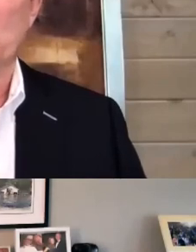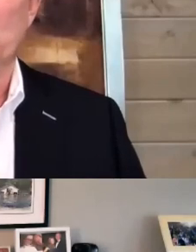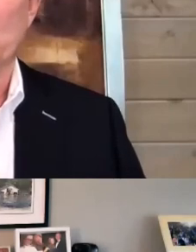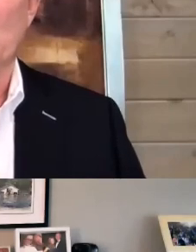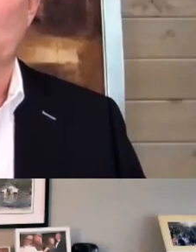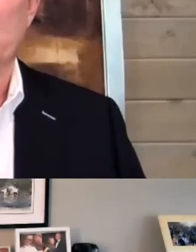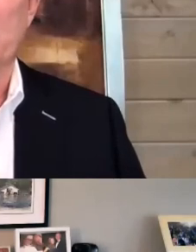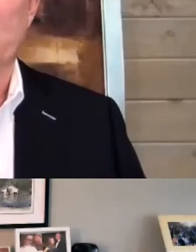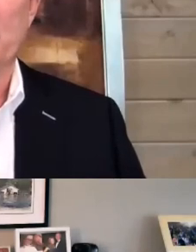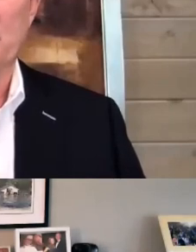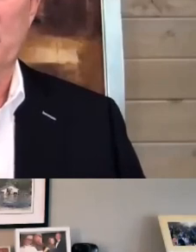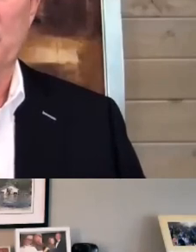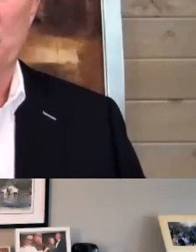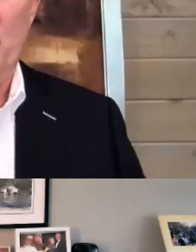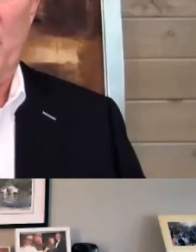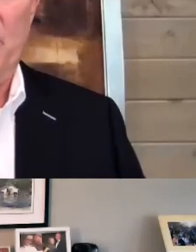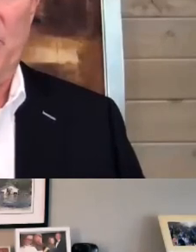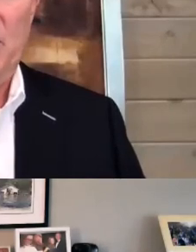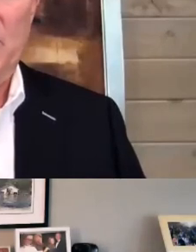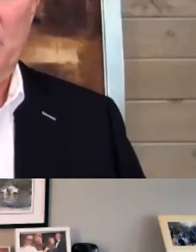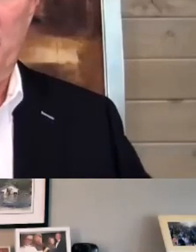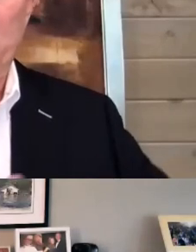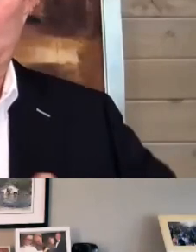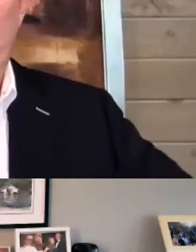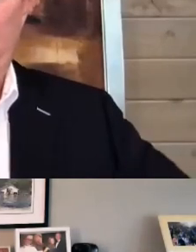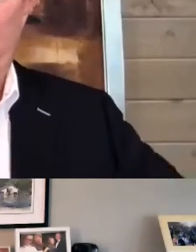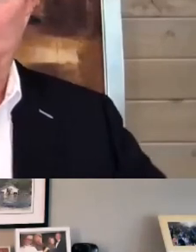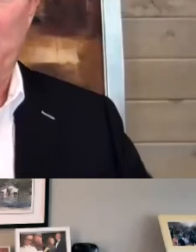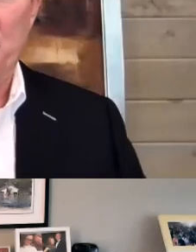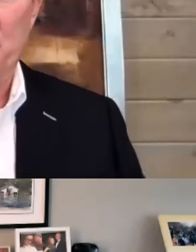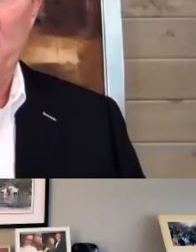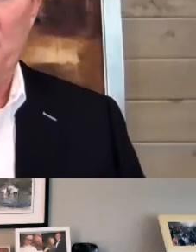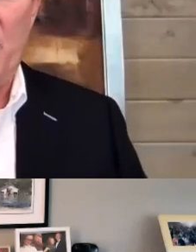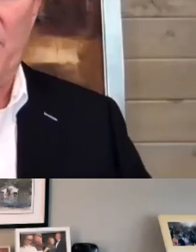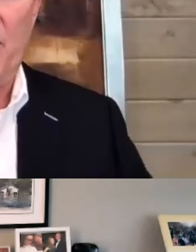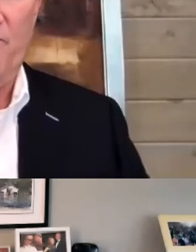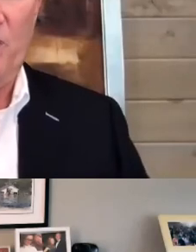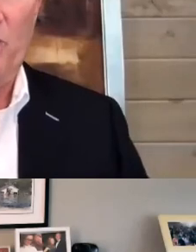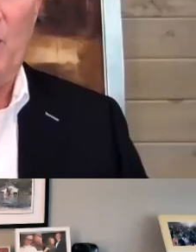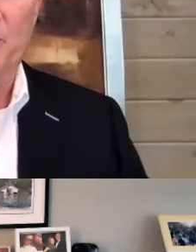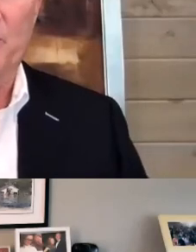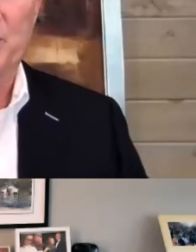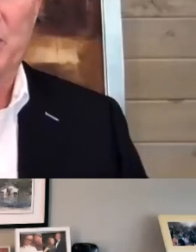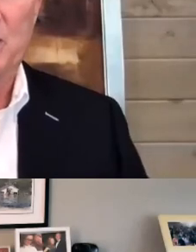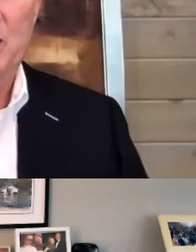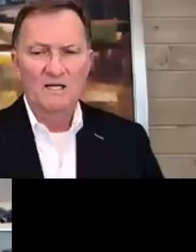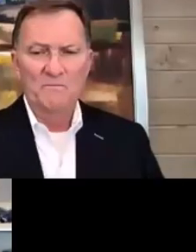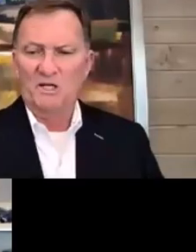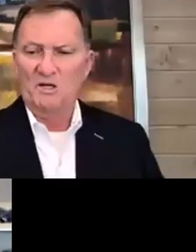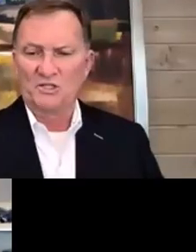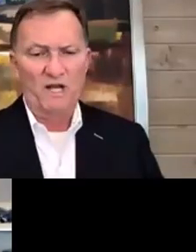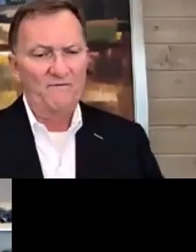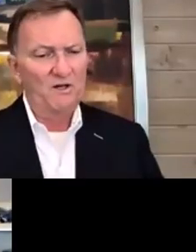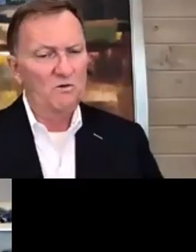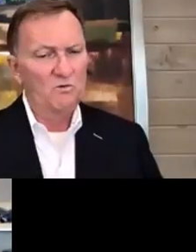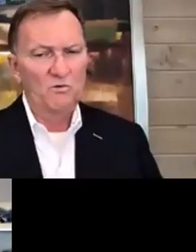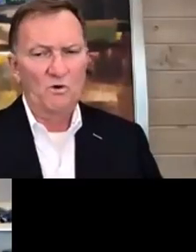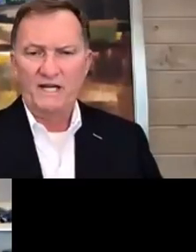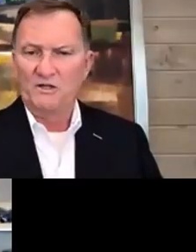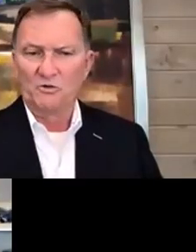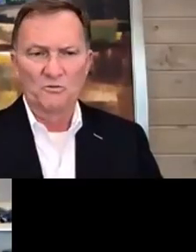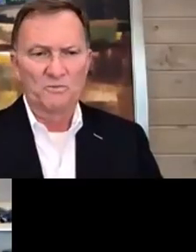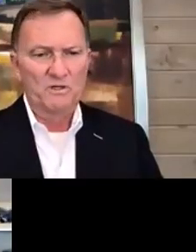also includes all of our teams. And so I'm independent of this budget stuff. I'm very optimistic because we have a